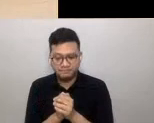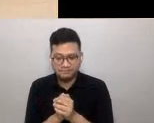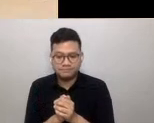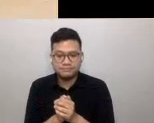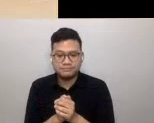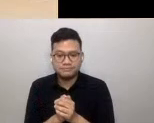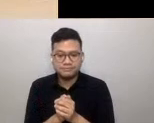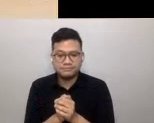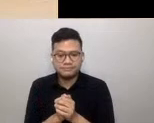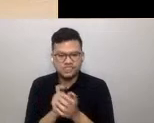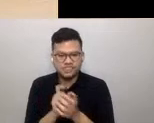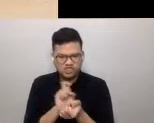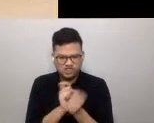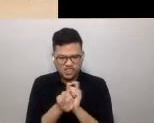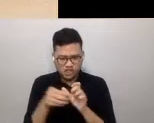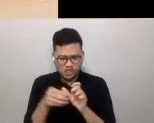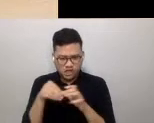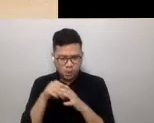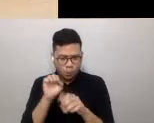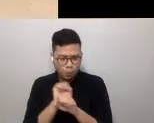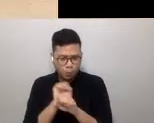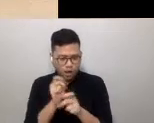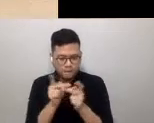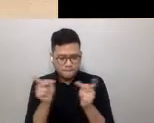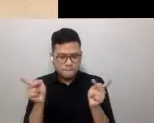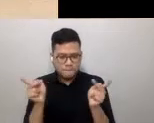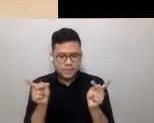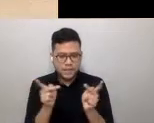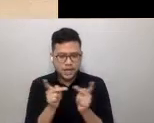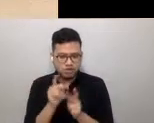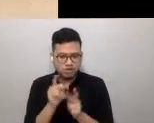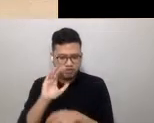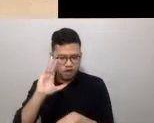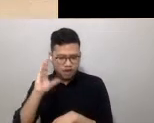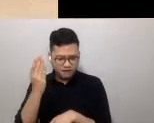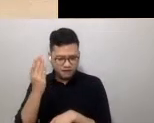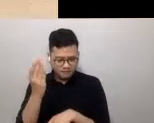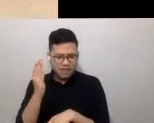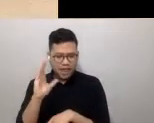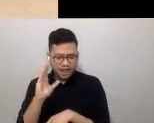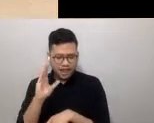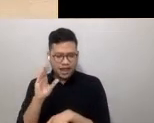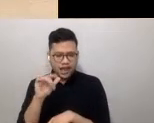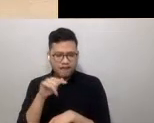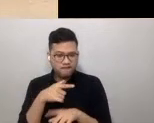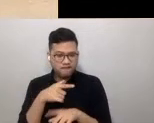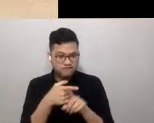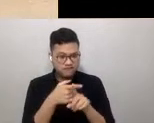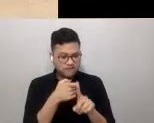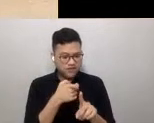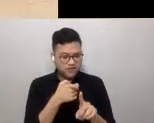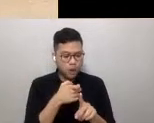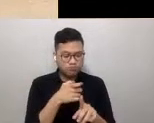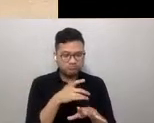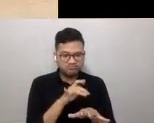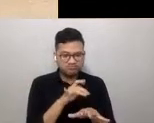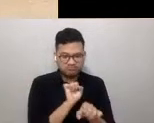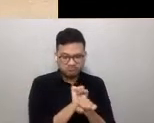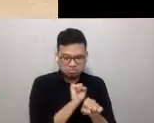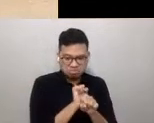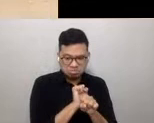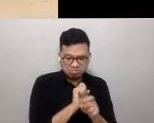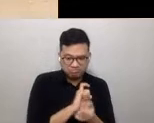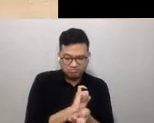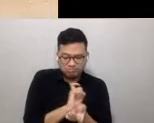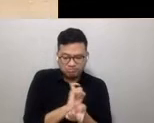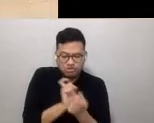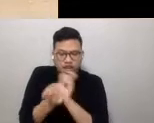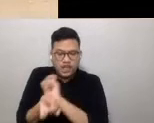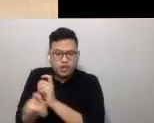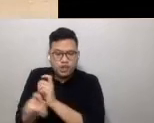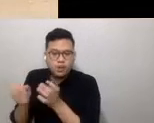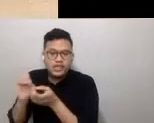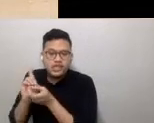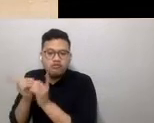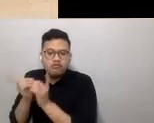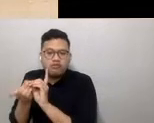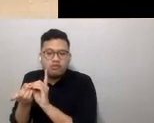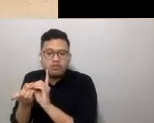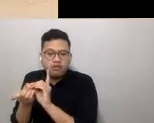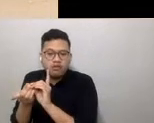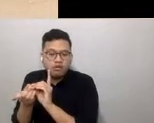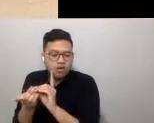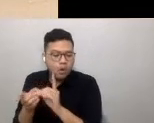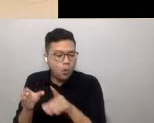Changes in the workplace that reflected our shift from a manufacturing to digital-based economy, as well as the occupancy,